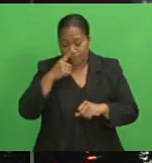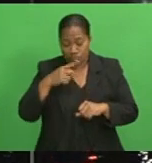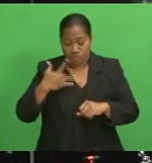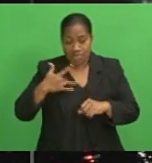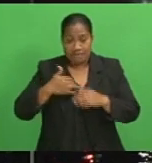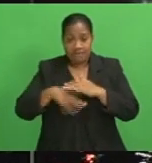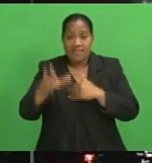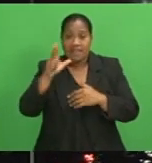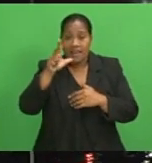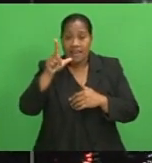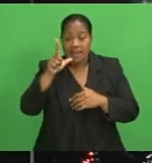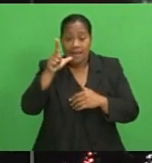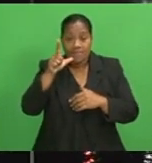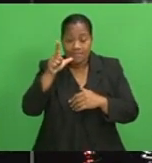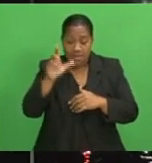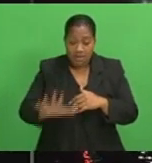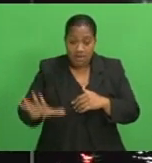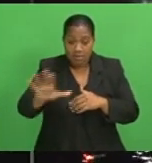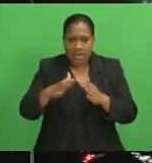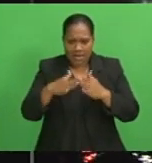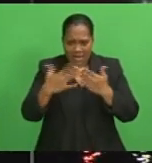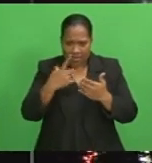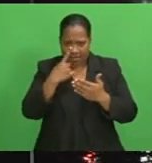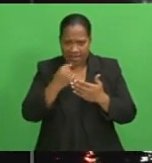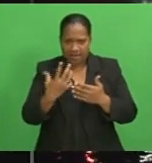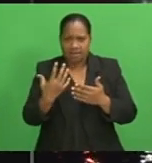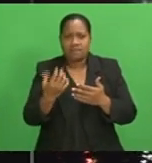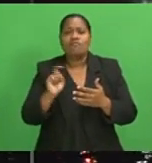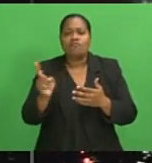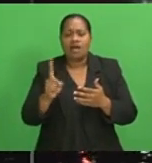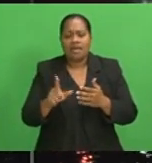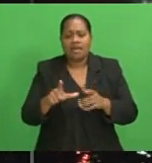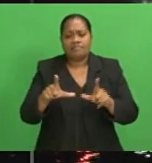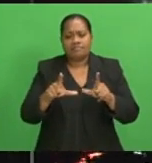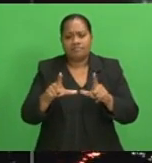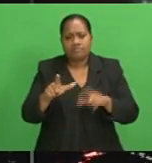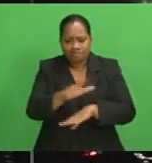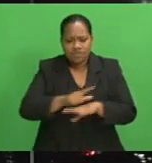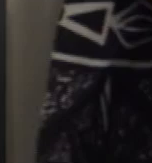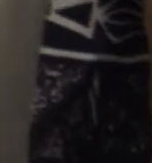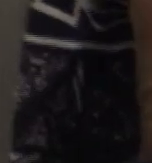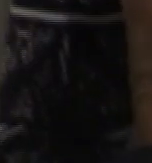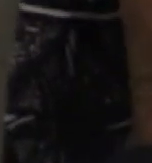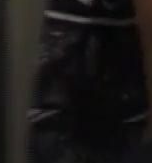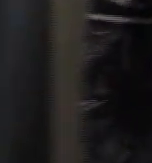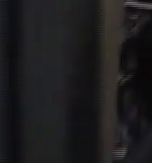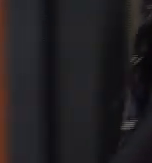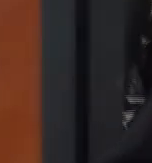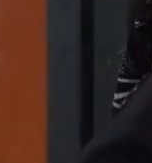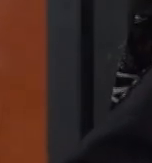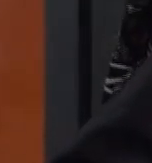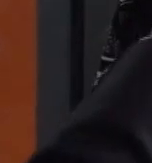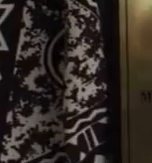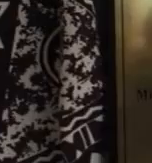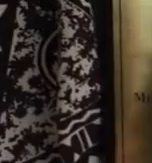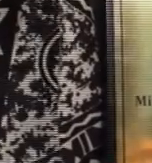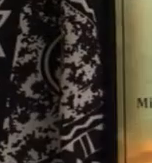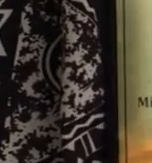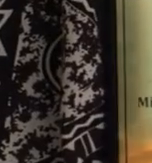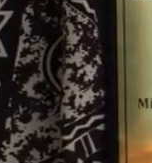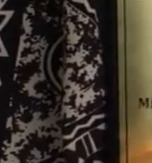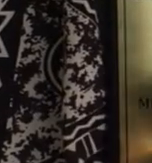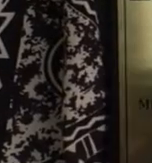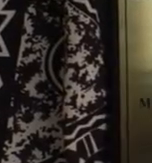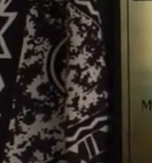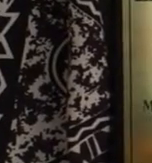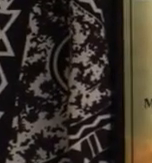area will now be able to access Land Transport Authority services more conveniently. The new Lamy Express Center was officially opened